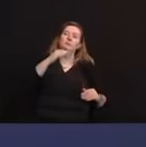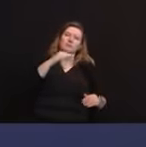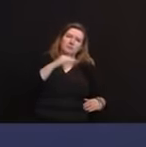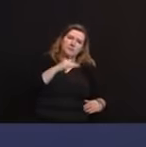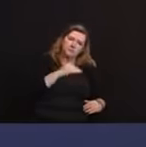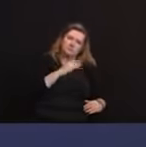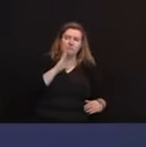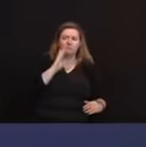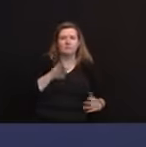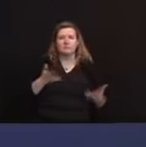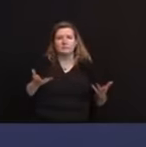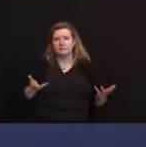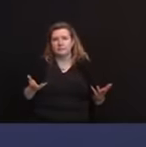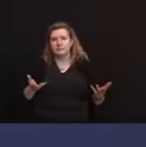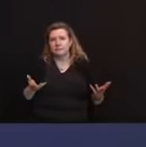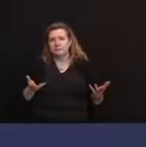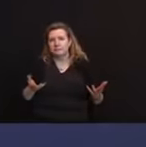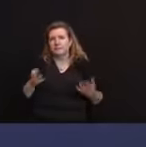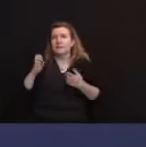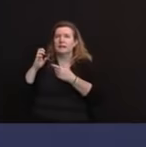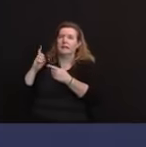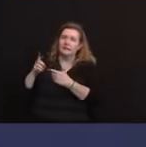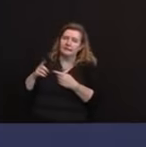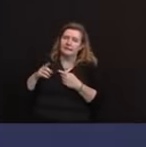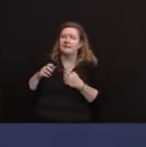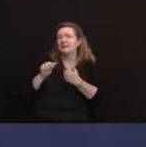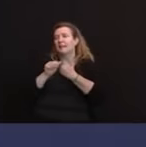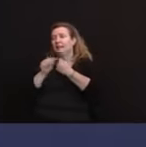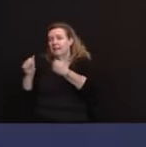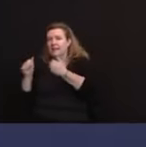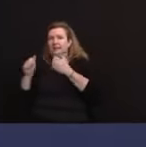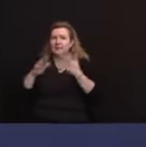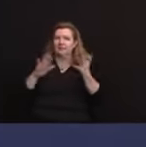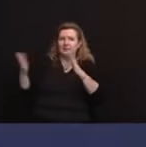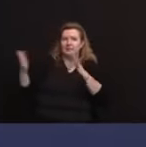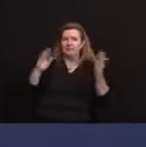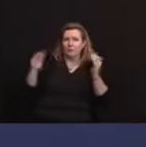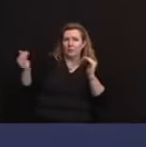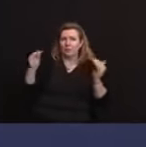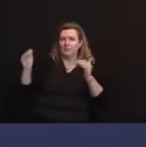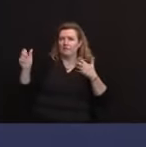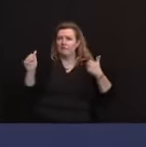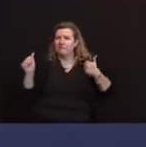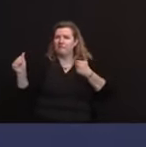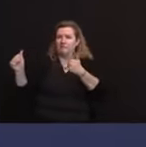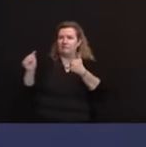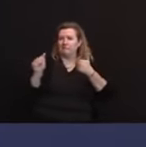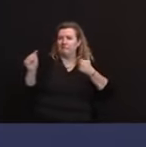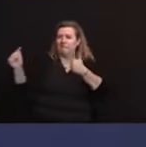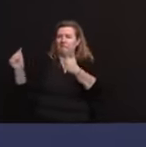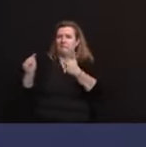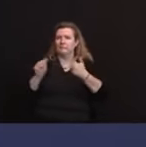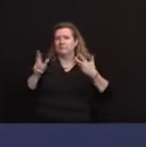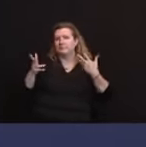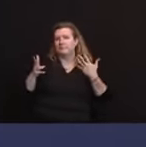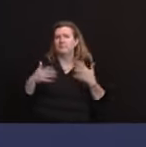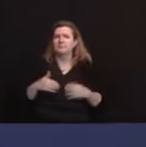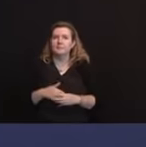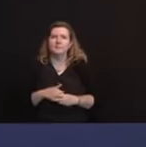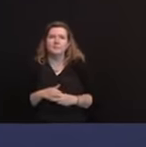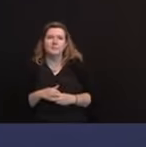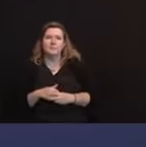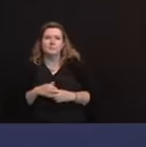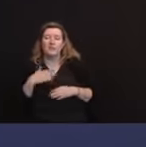lead us to, again, we want to warn